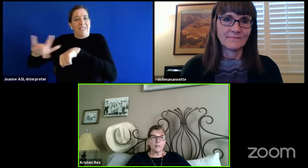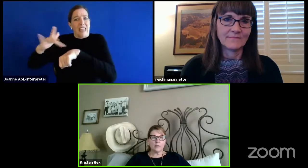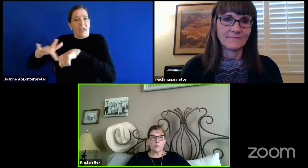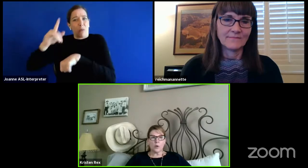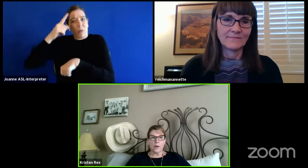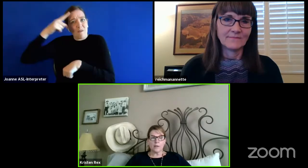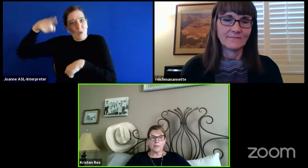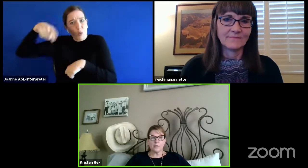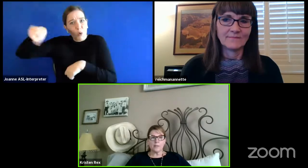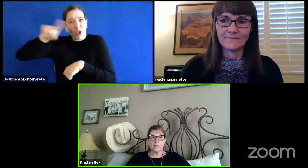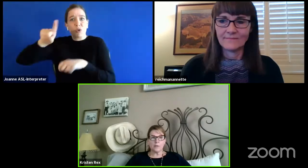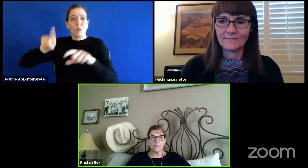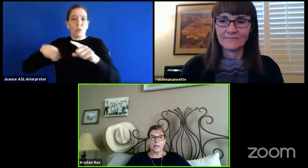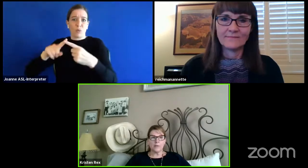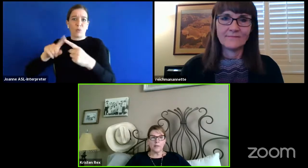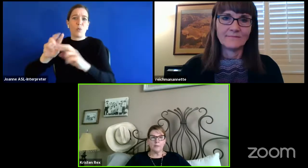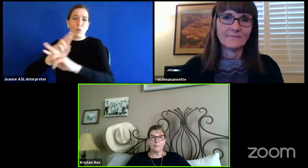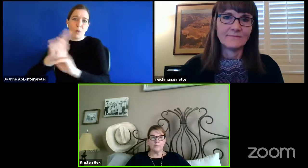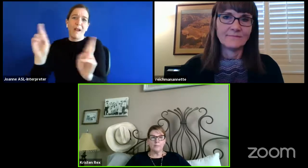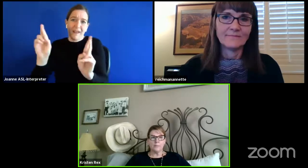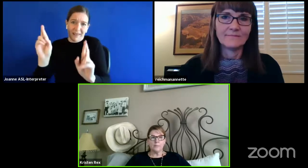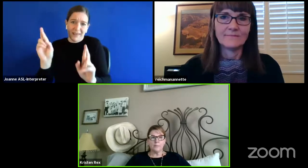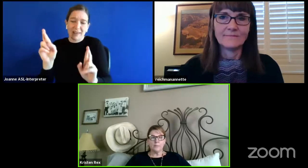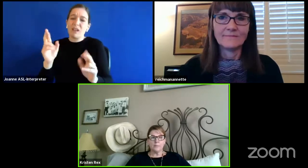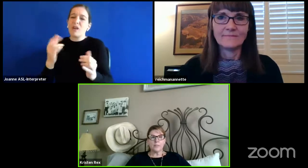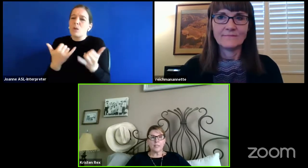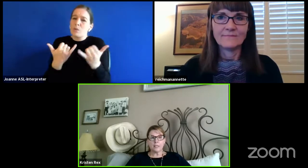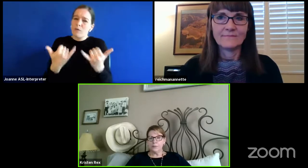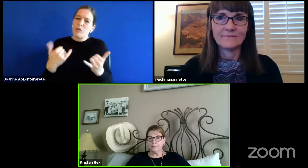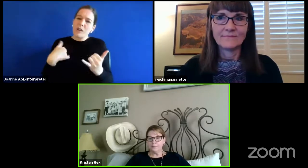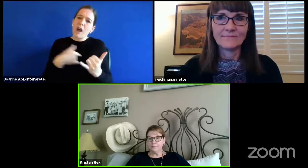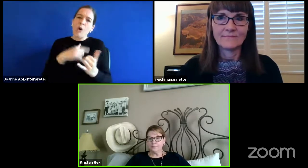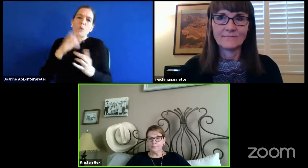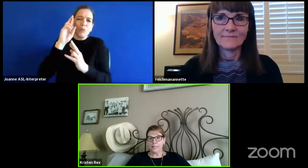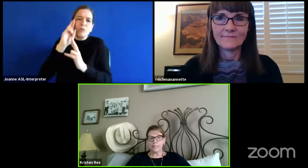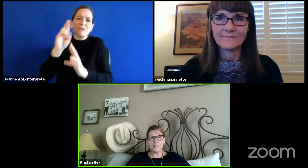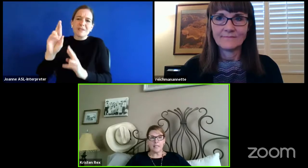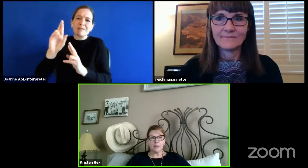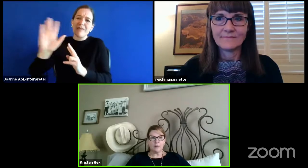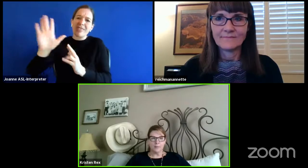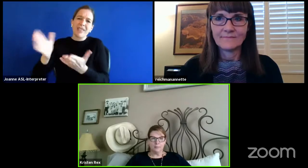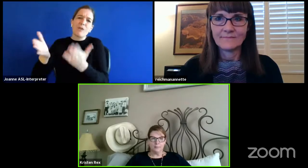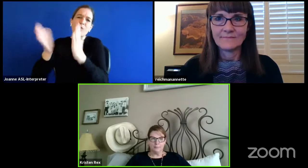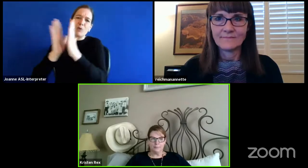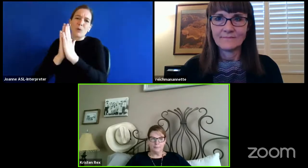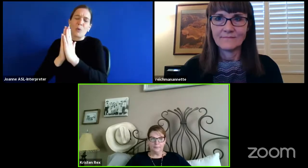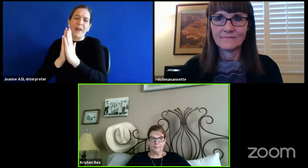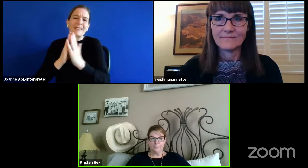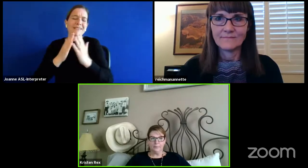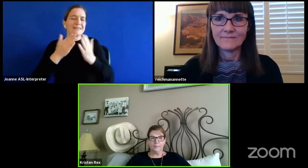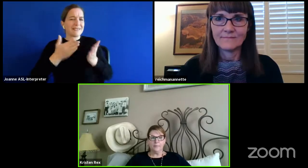respecting their request to allow them to heal and stay healthy.